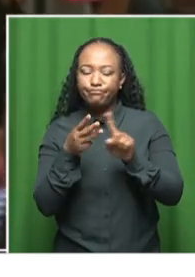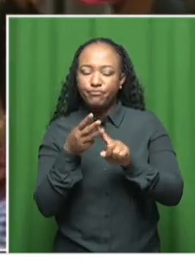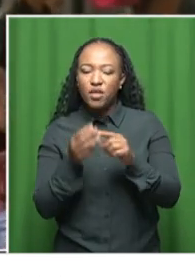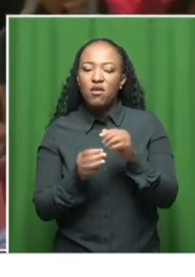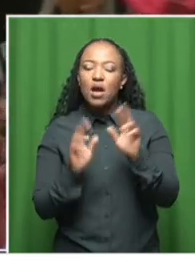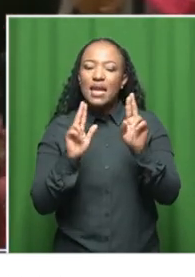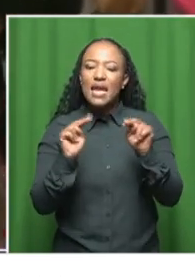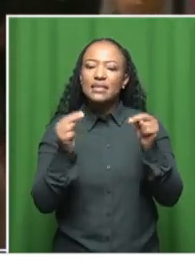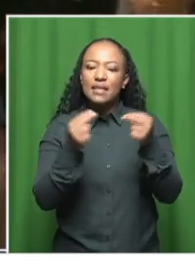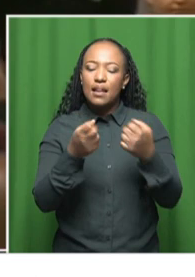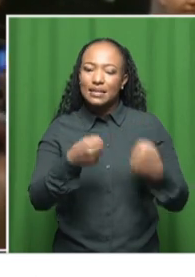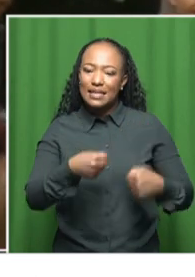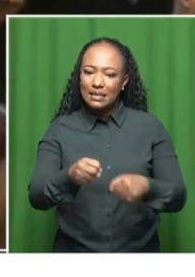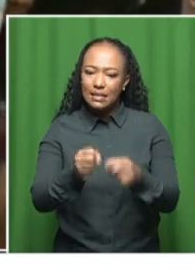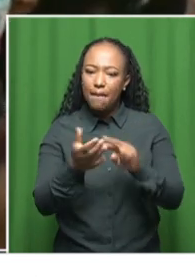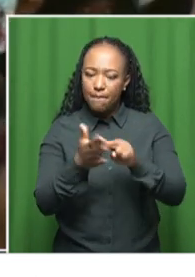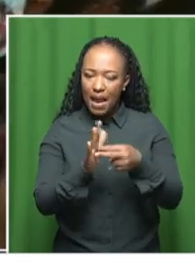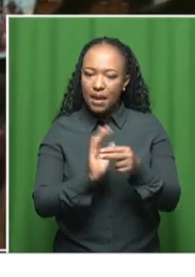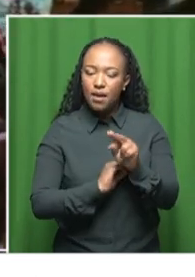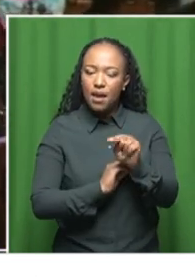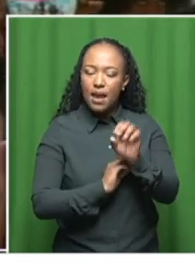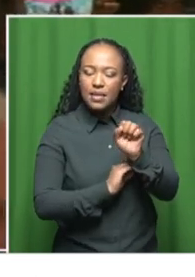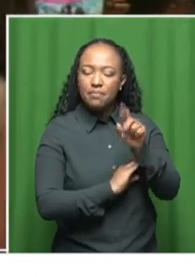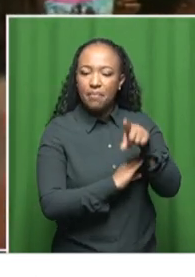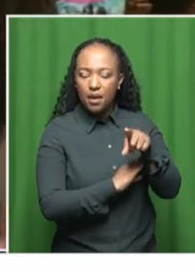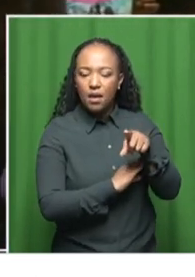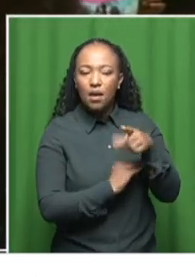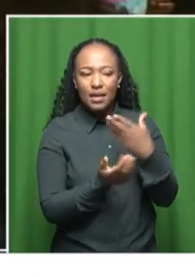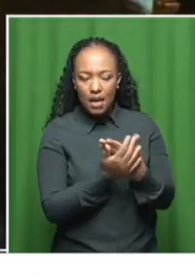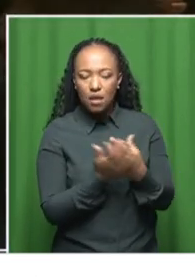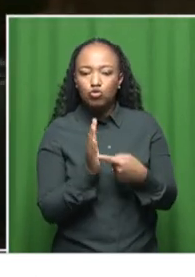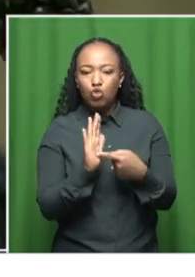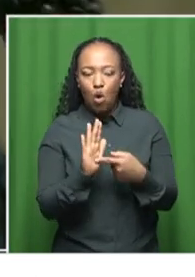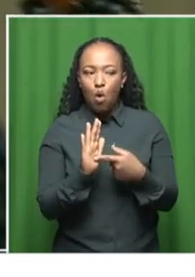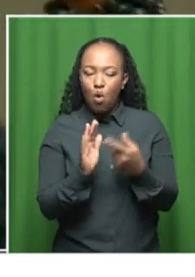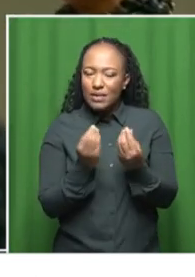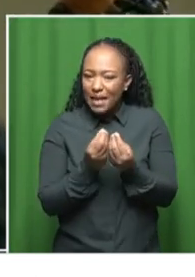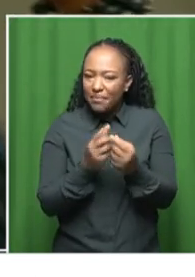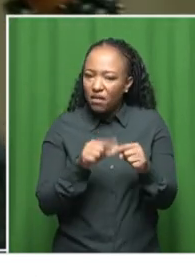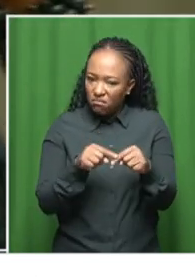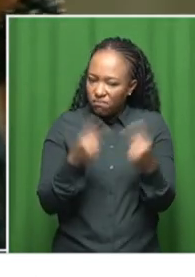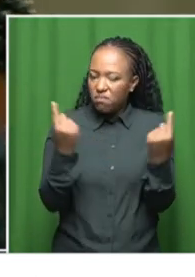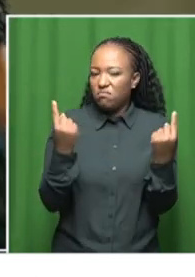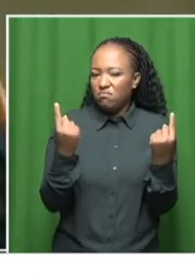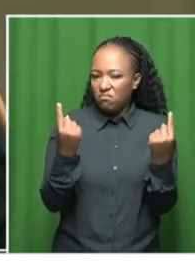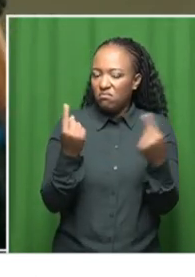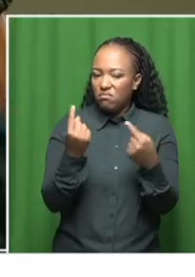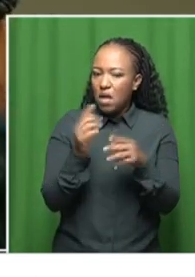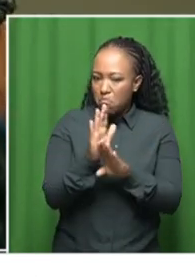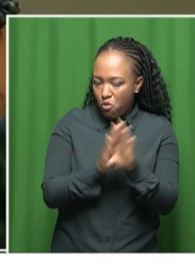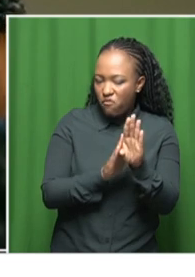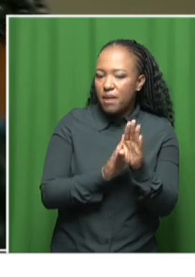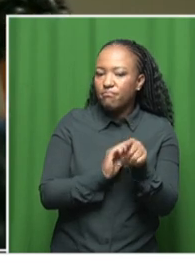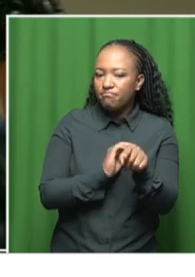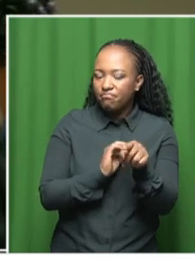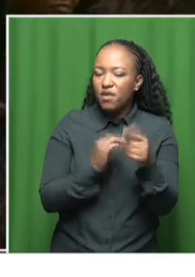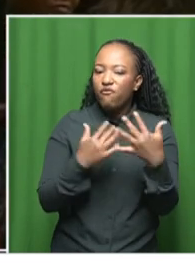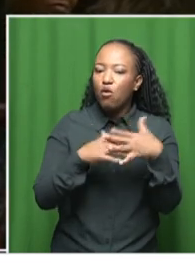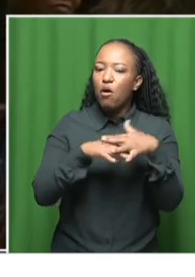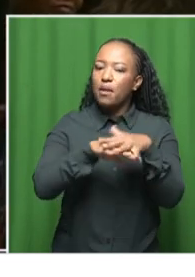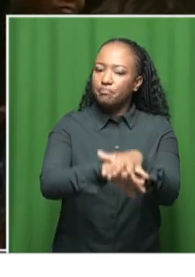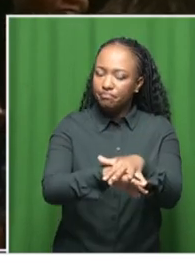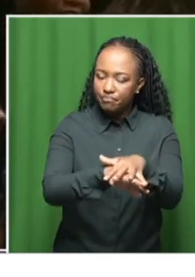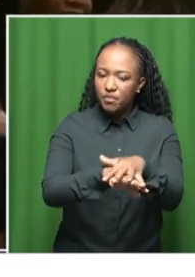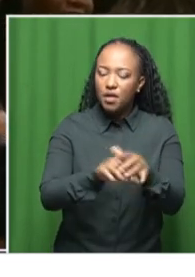Plan, then maybe that would show some kind of difference in terms of the implementation. But you also need to have